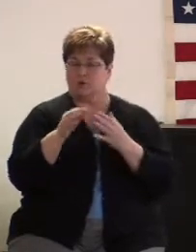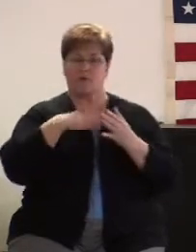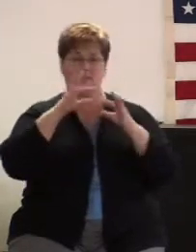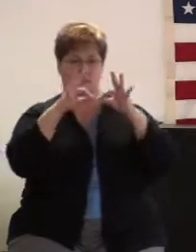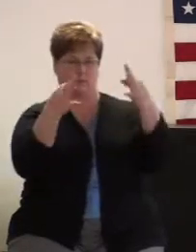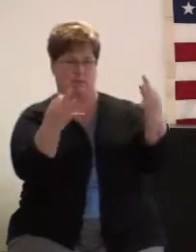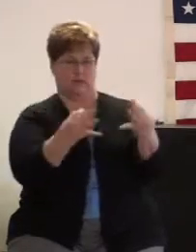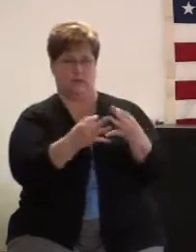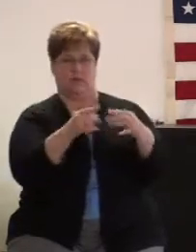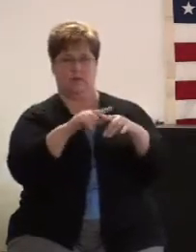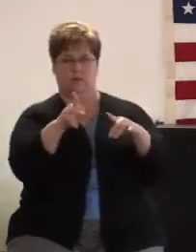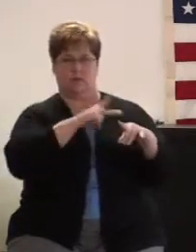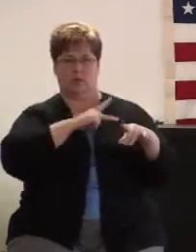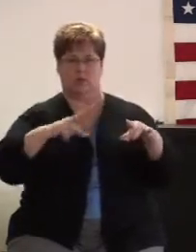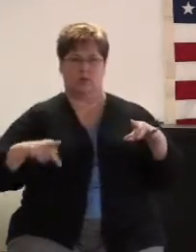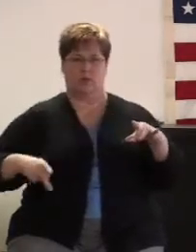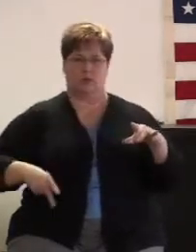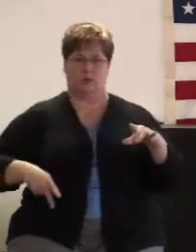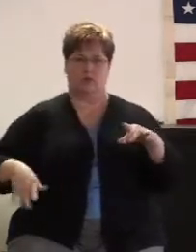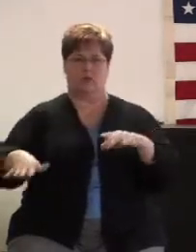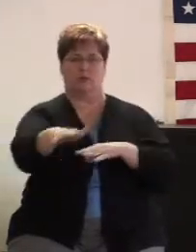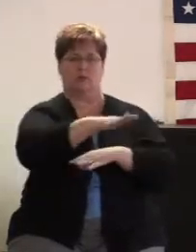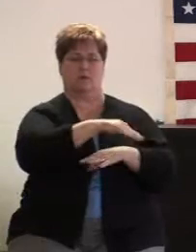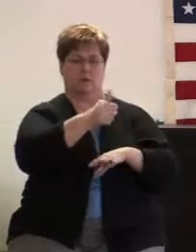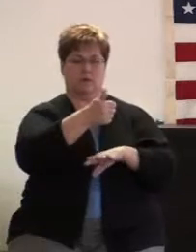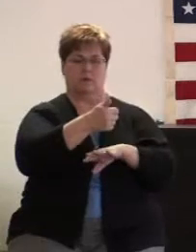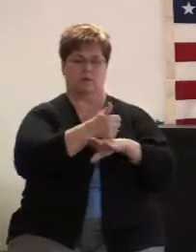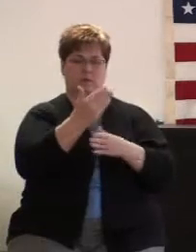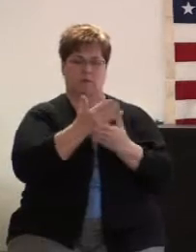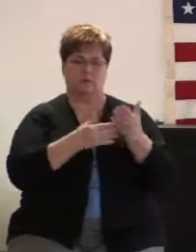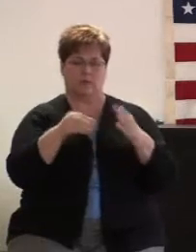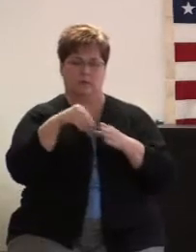kingdom has set something in order